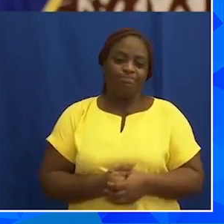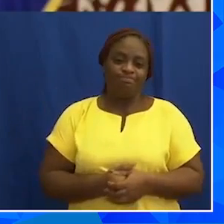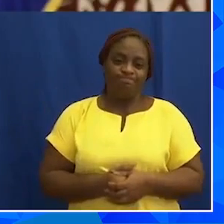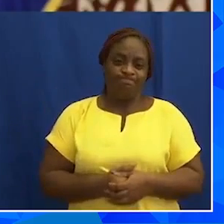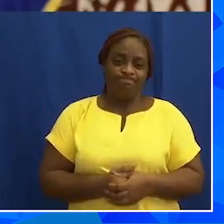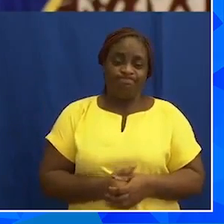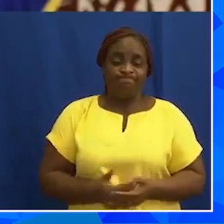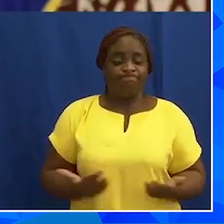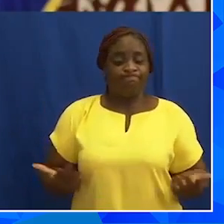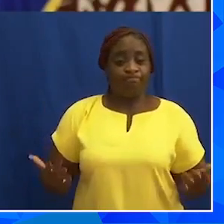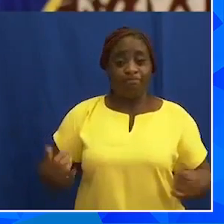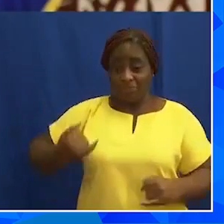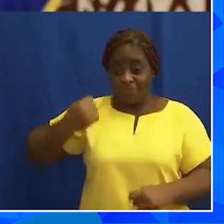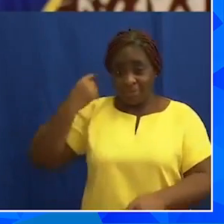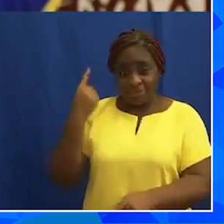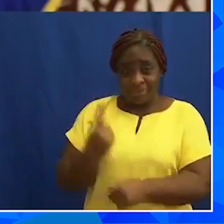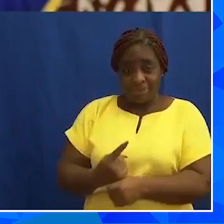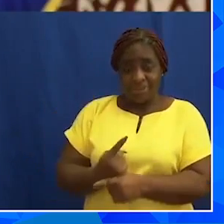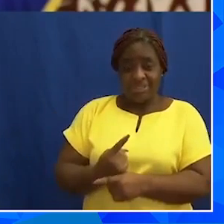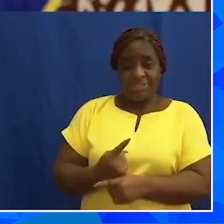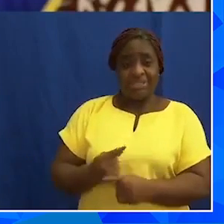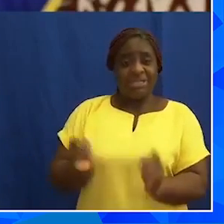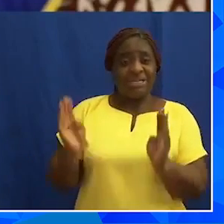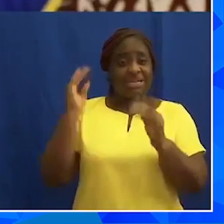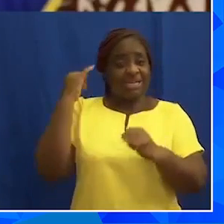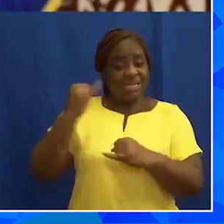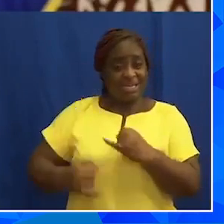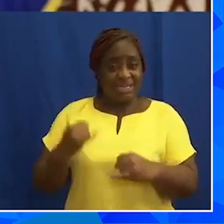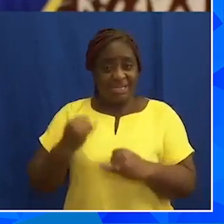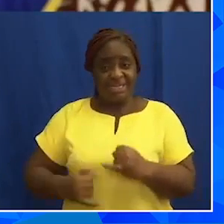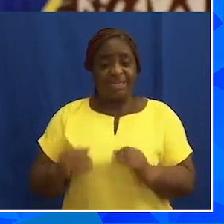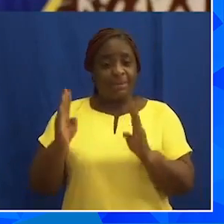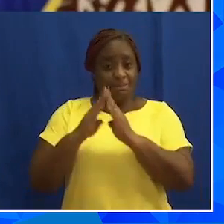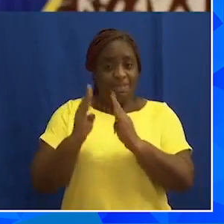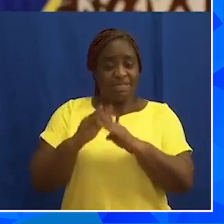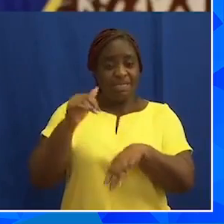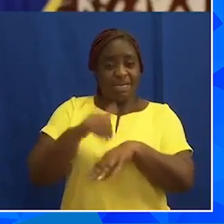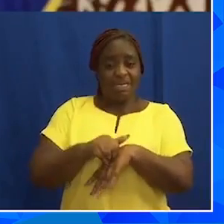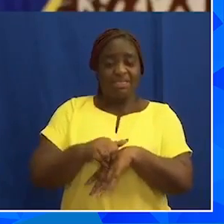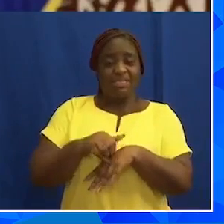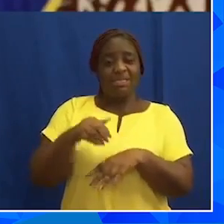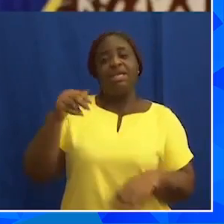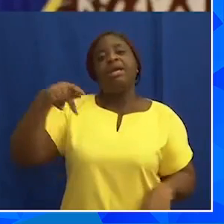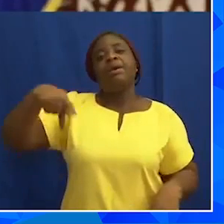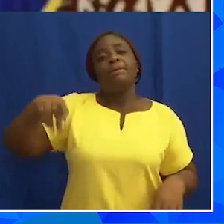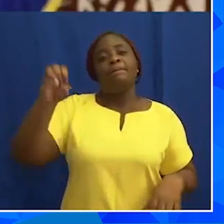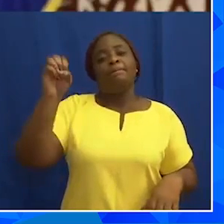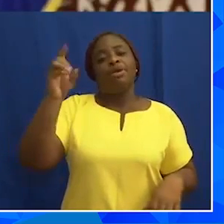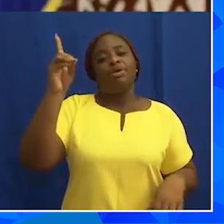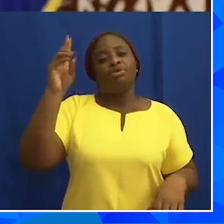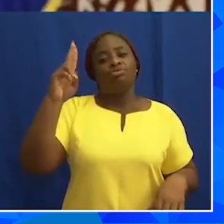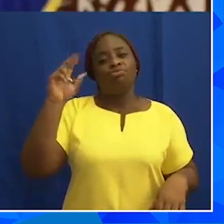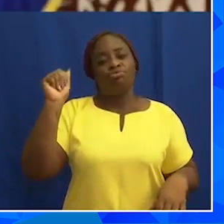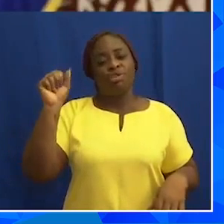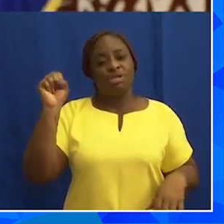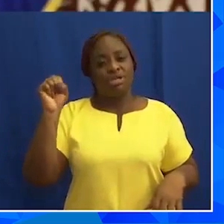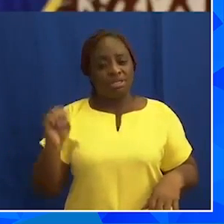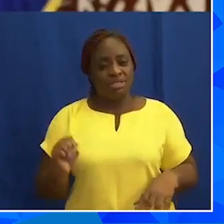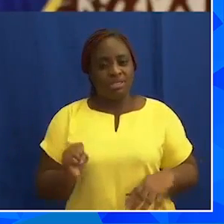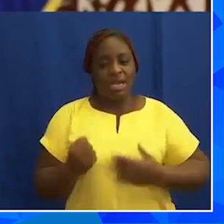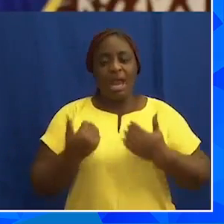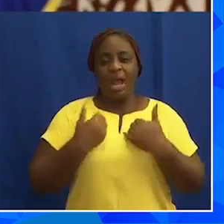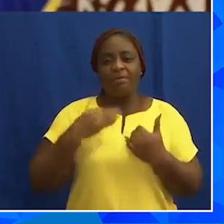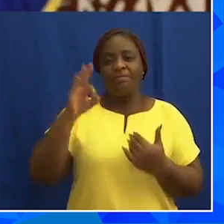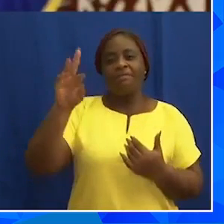At the just-ended Cabinet retreat at Paduasi Lodge, my government agreed on the framework for the